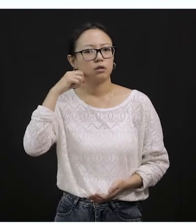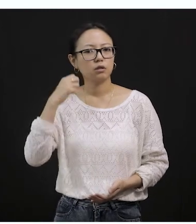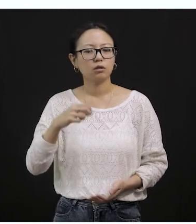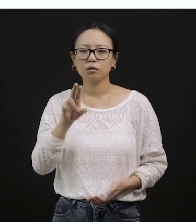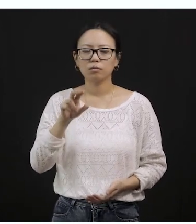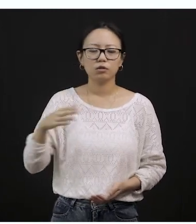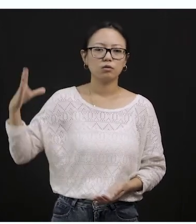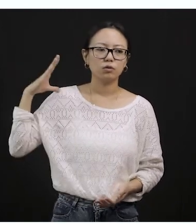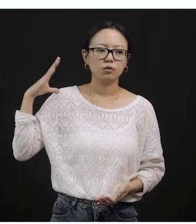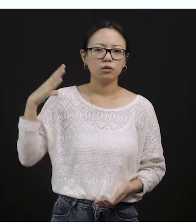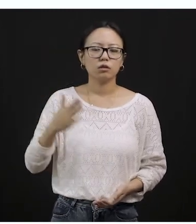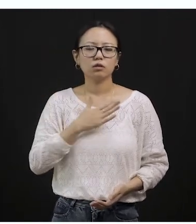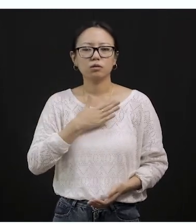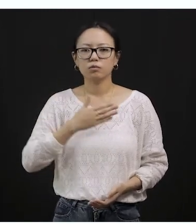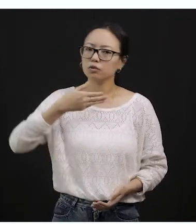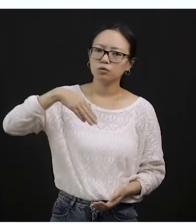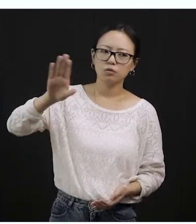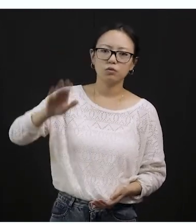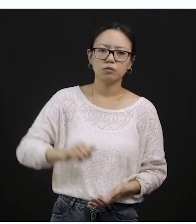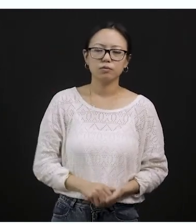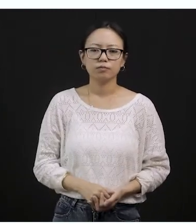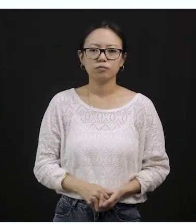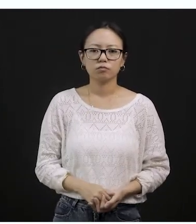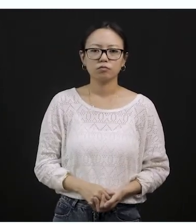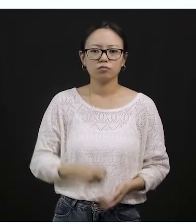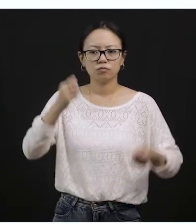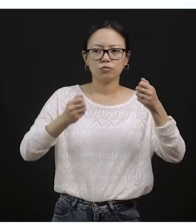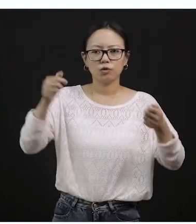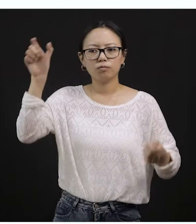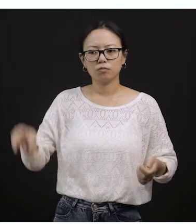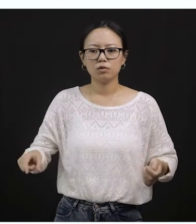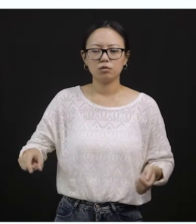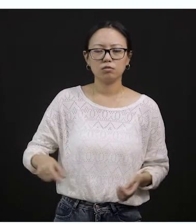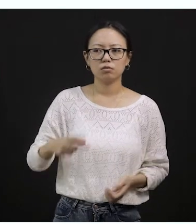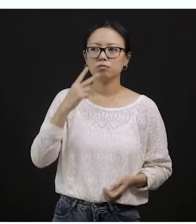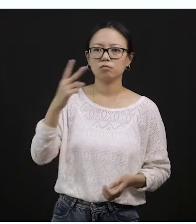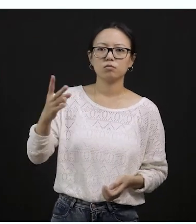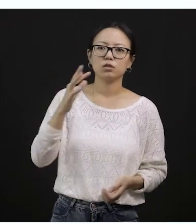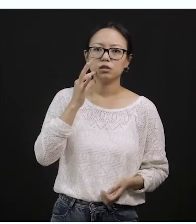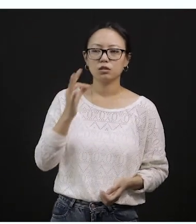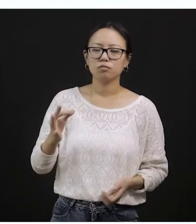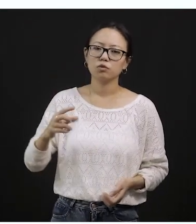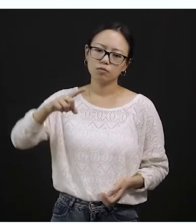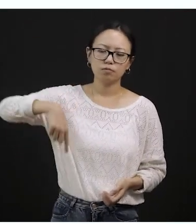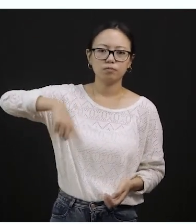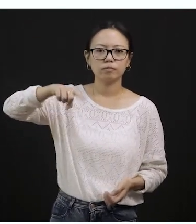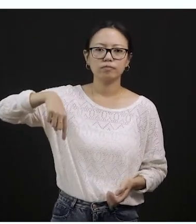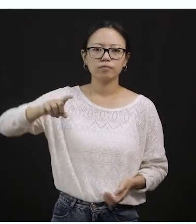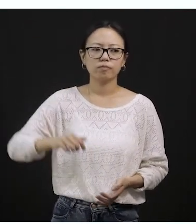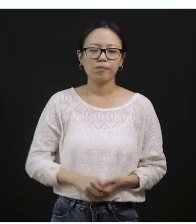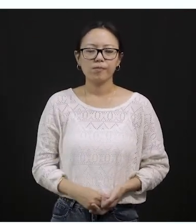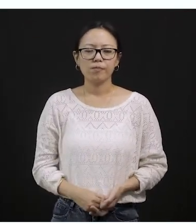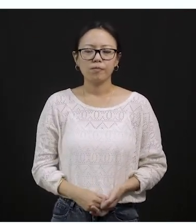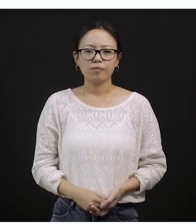green says go. And this traffic lights is for the drivers, a person who is driving a car. Yes or no? Okay? All